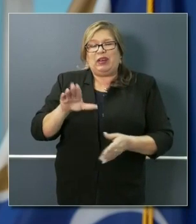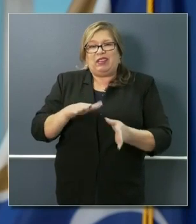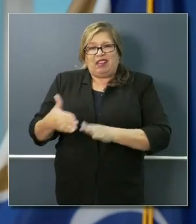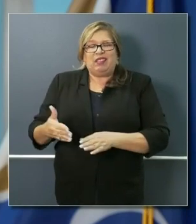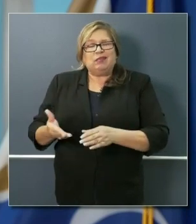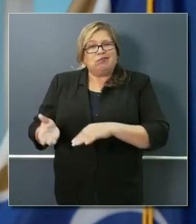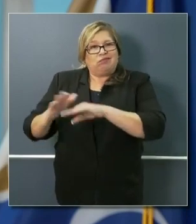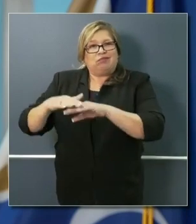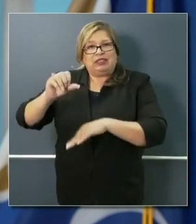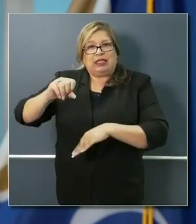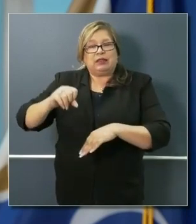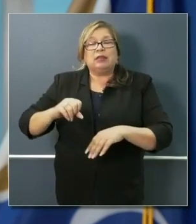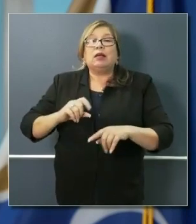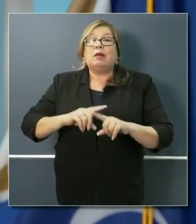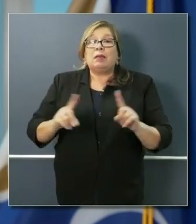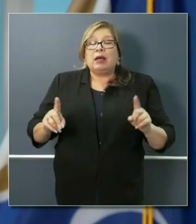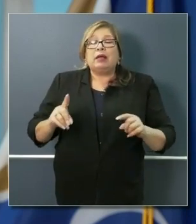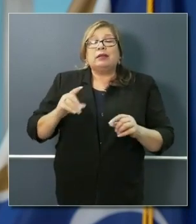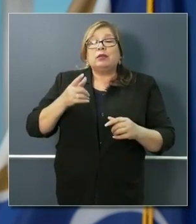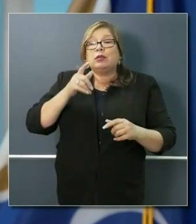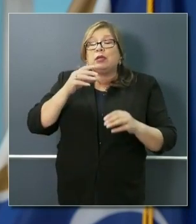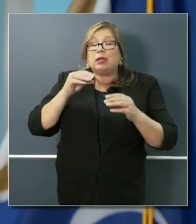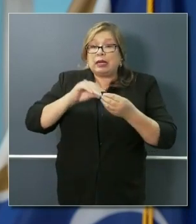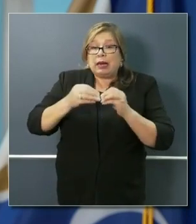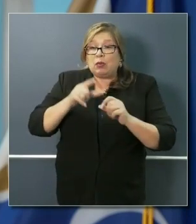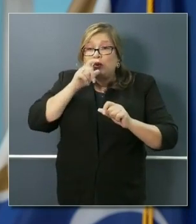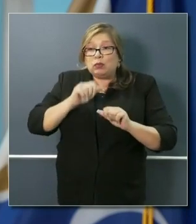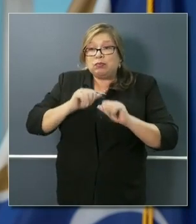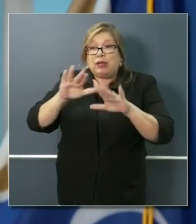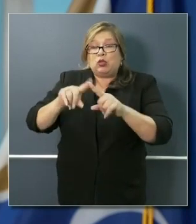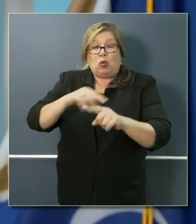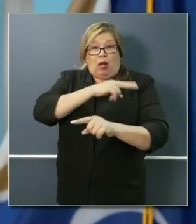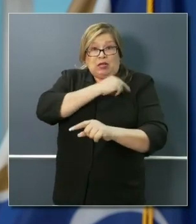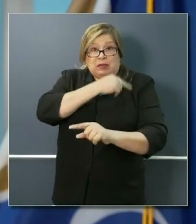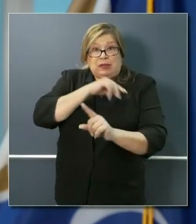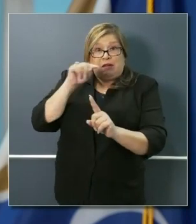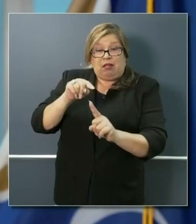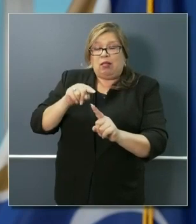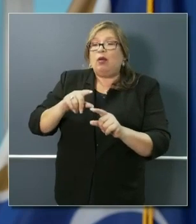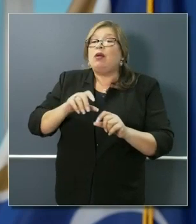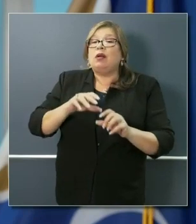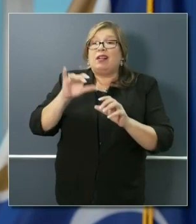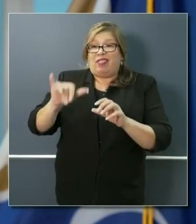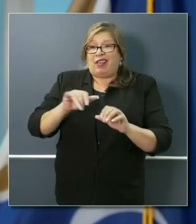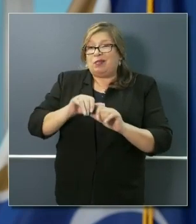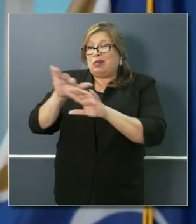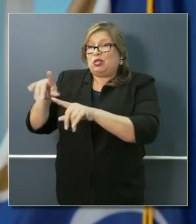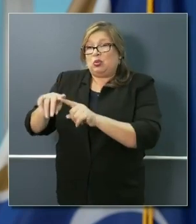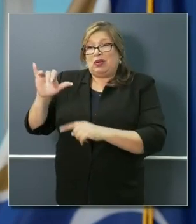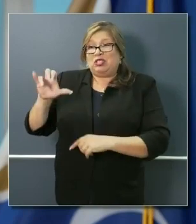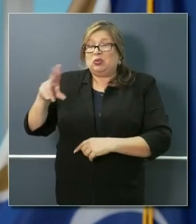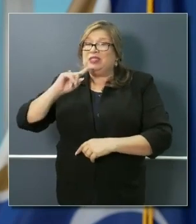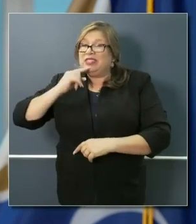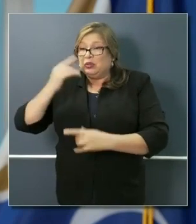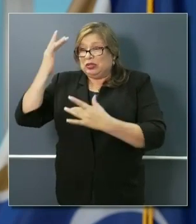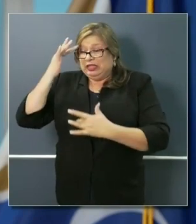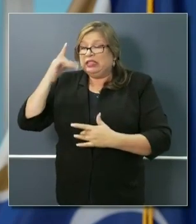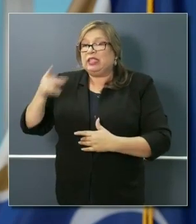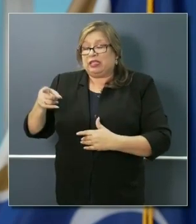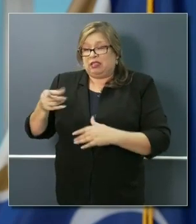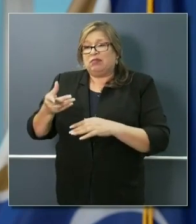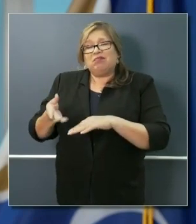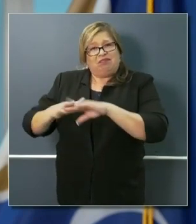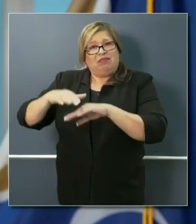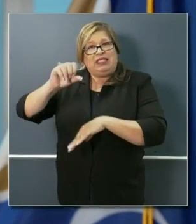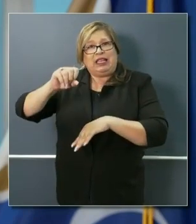But the ICU numbers and the hospitalization numbers, while they're growing, are not growing as significantly as you're seeing in other